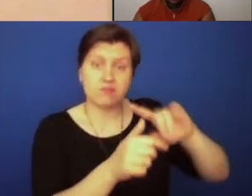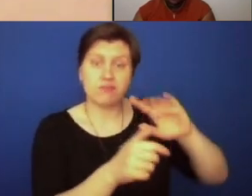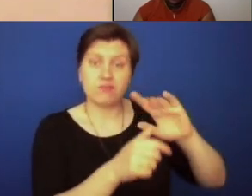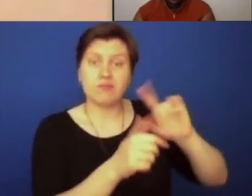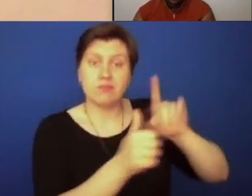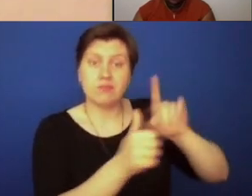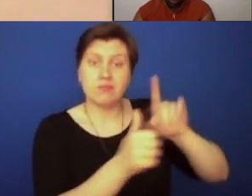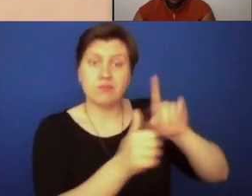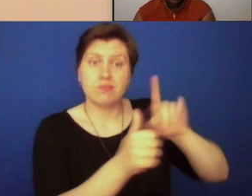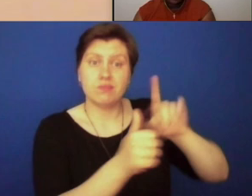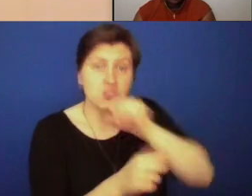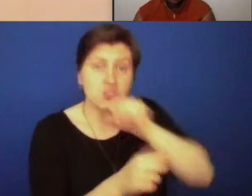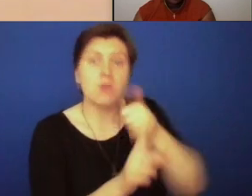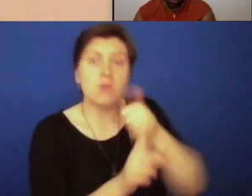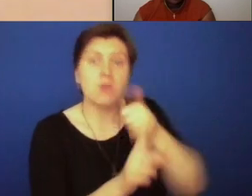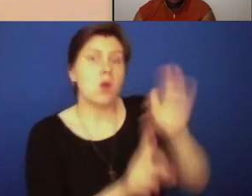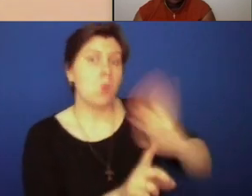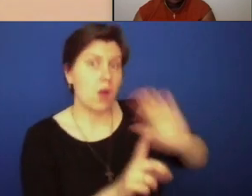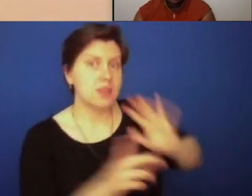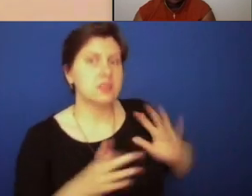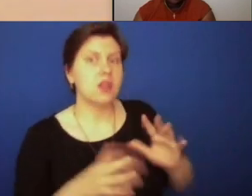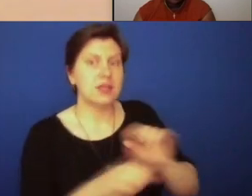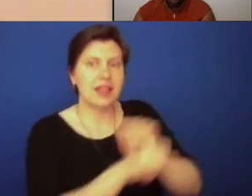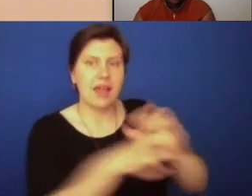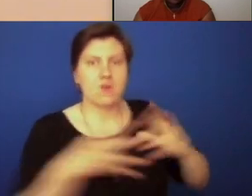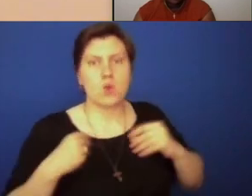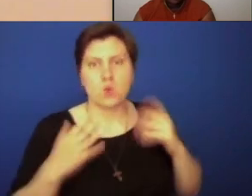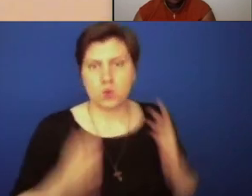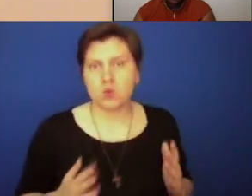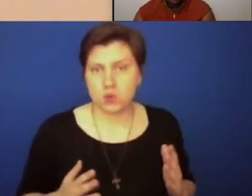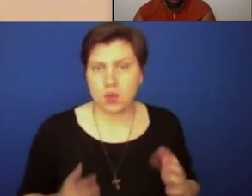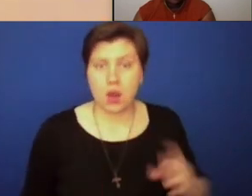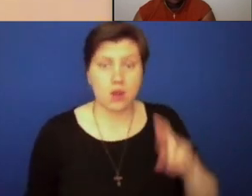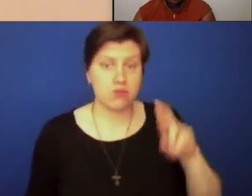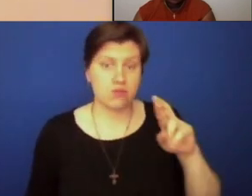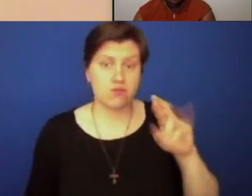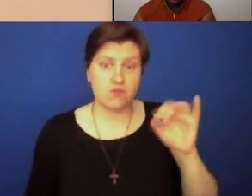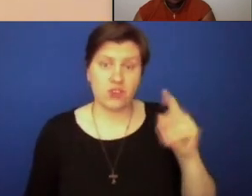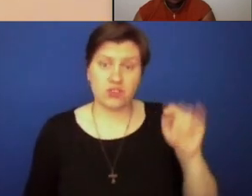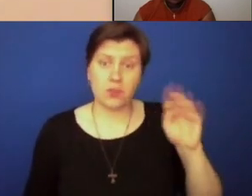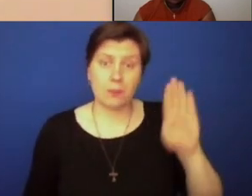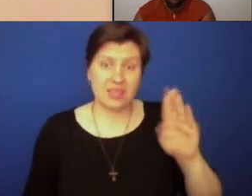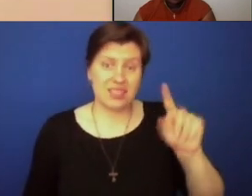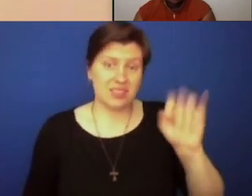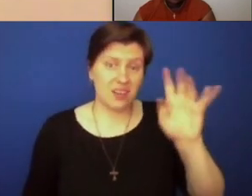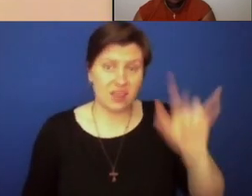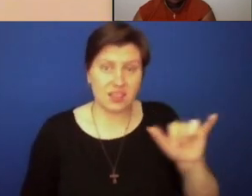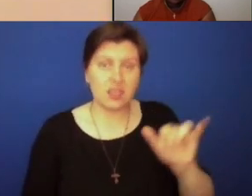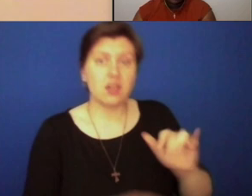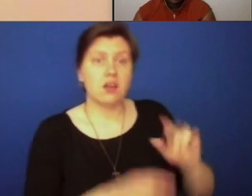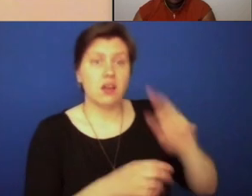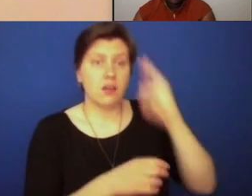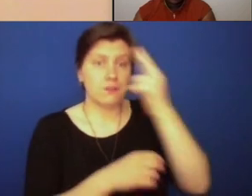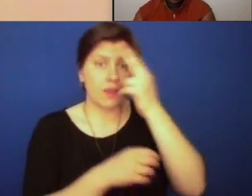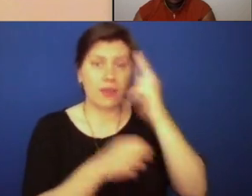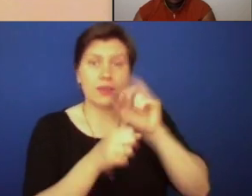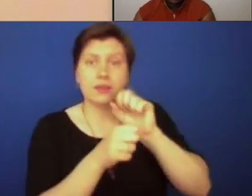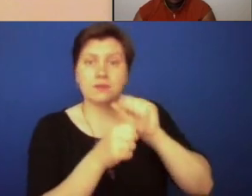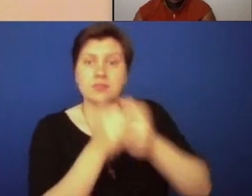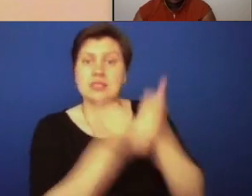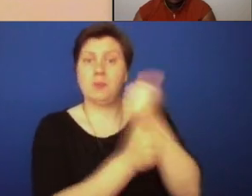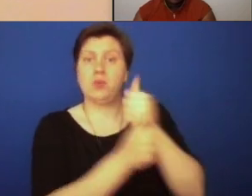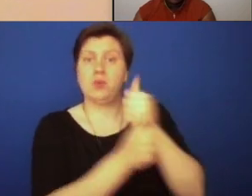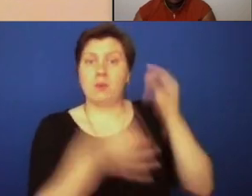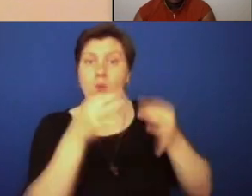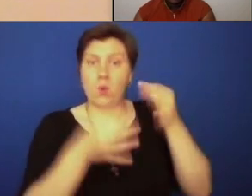is a slaveholder. We must also never forget that Roger B. Tawney, who was the nation's first Catholic Supreme Court justice, infamously